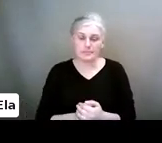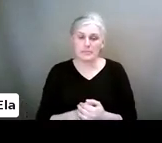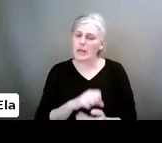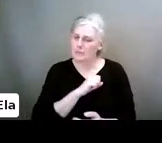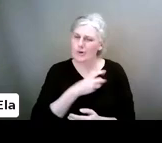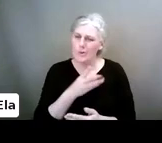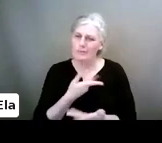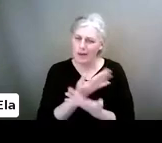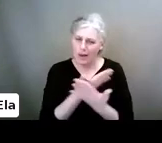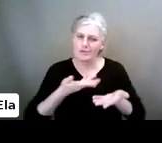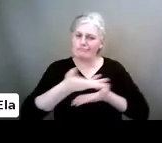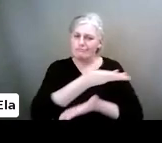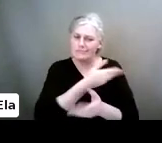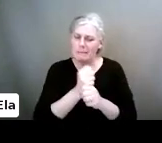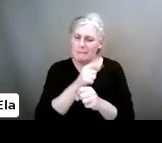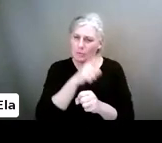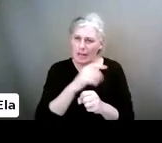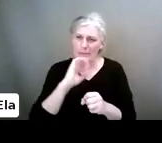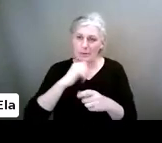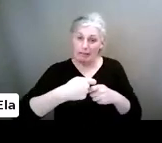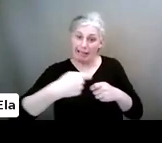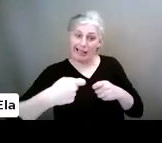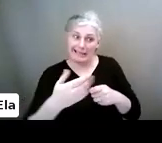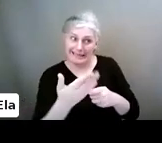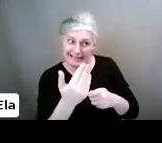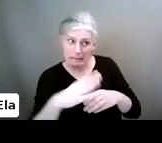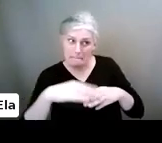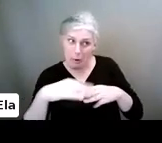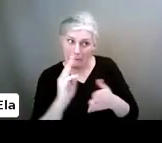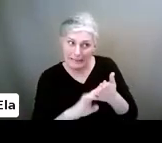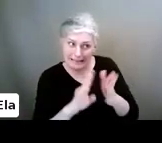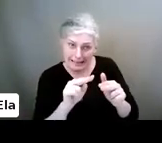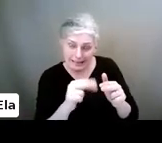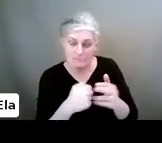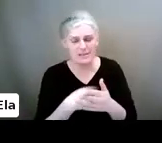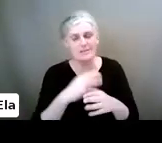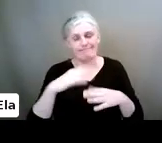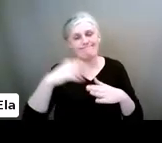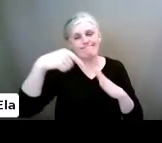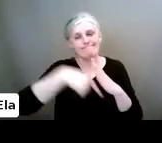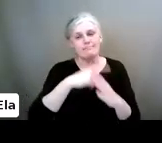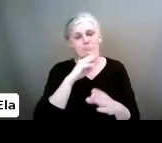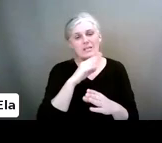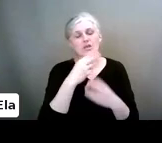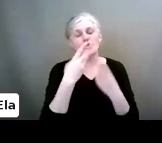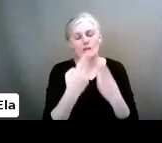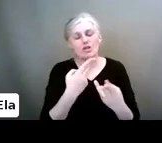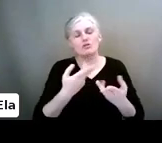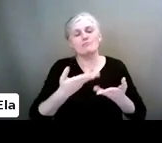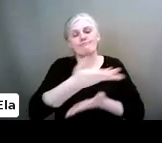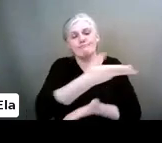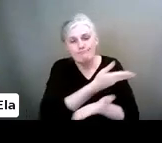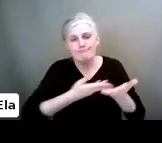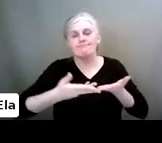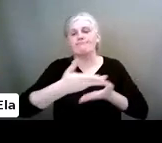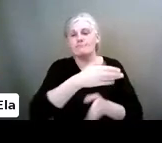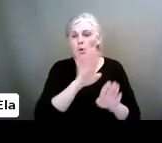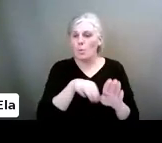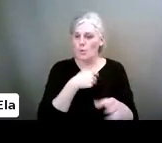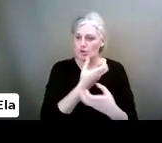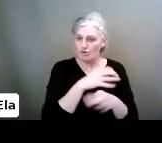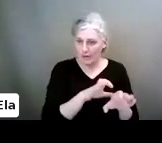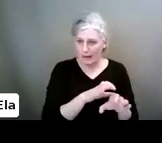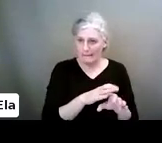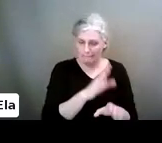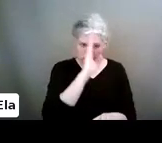a lot of conversations about this because they want to extend it. But again, that's more conversation with them. Keep the conversation going. Be on it